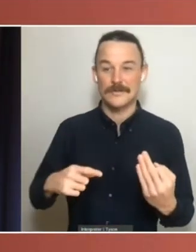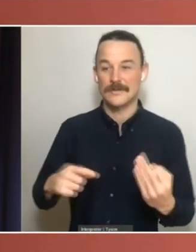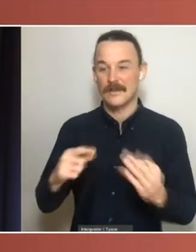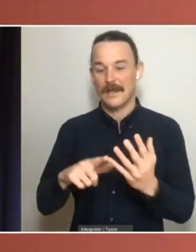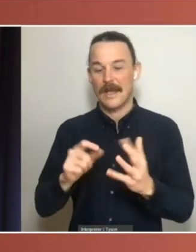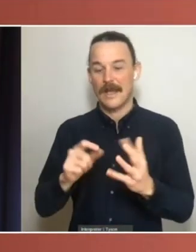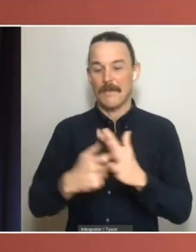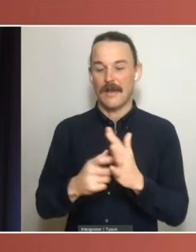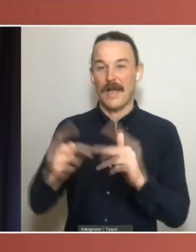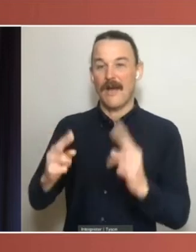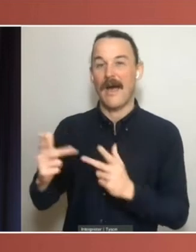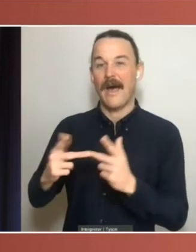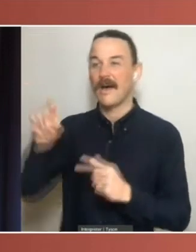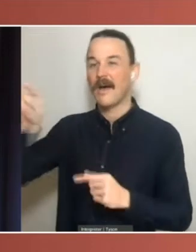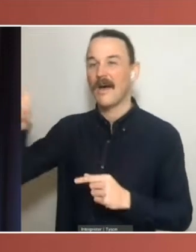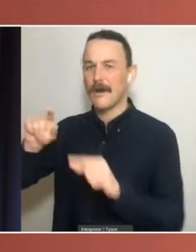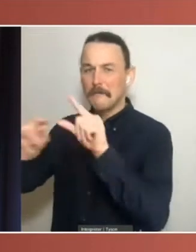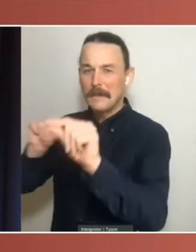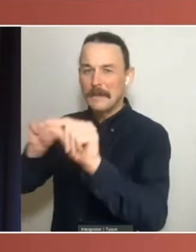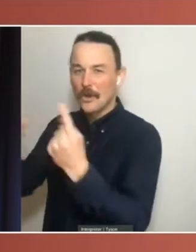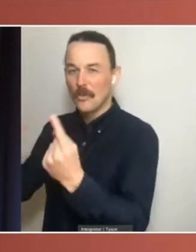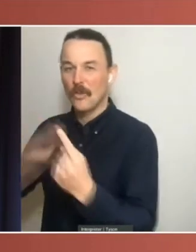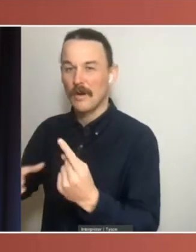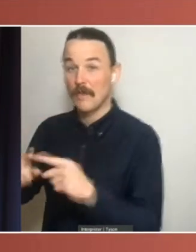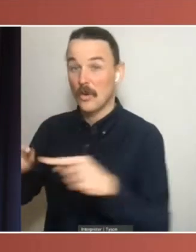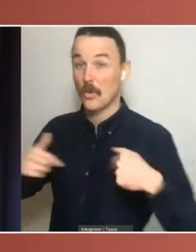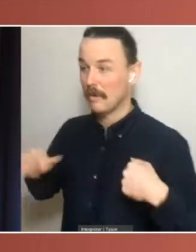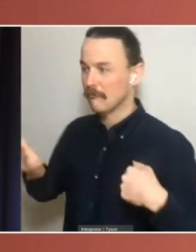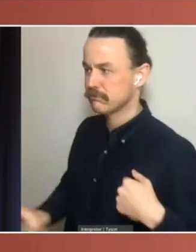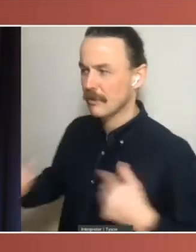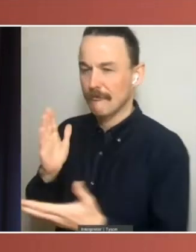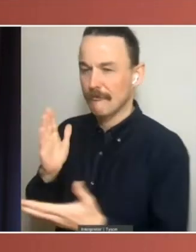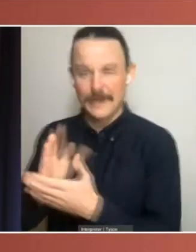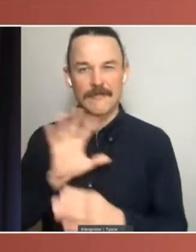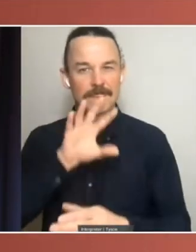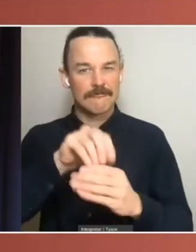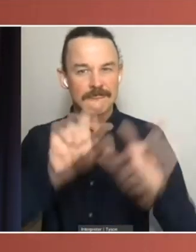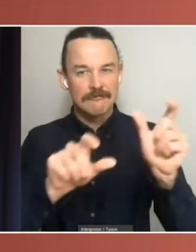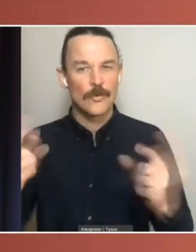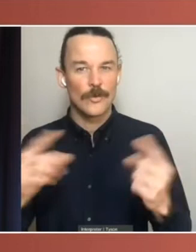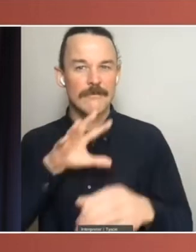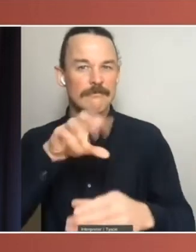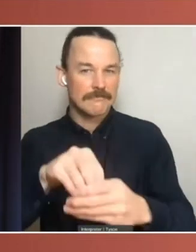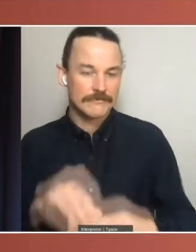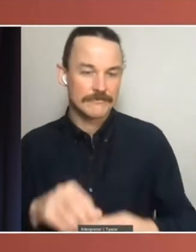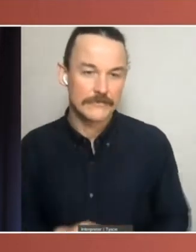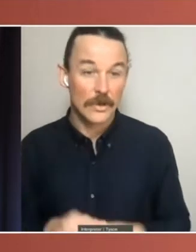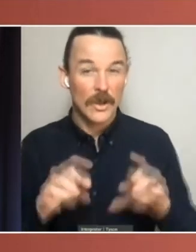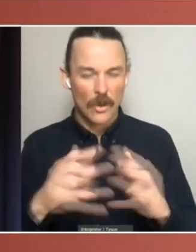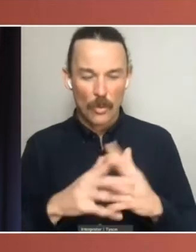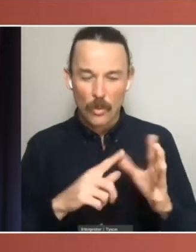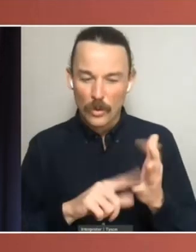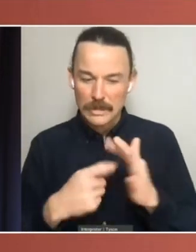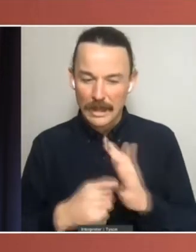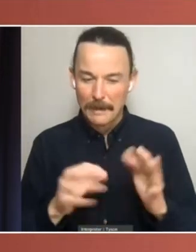1873, well ahead of Australia's constitutional conventions, Walter Bajet observed of the UK